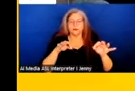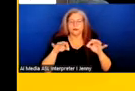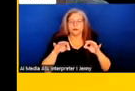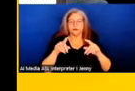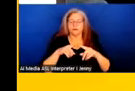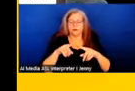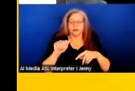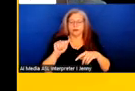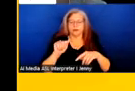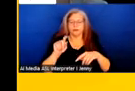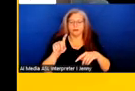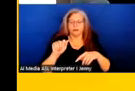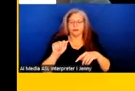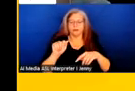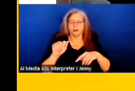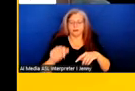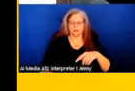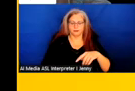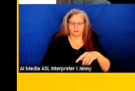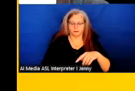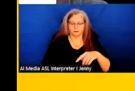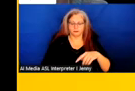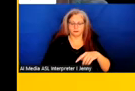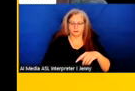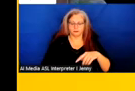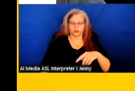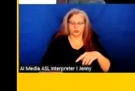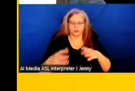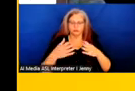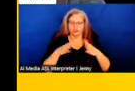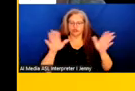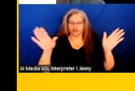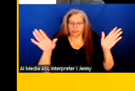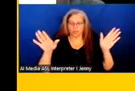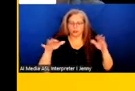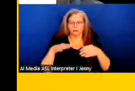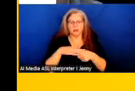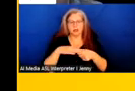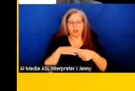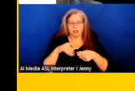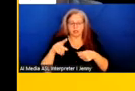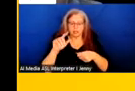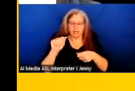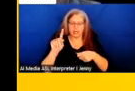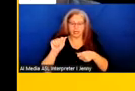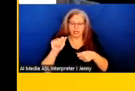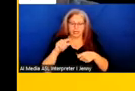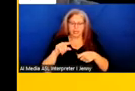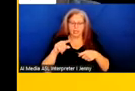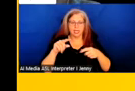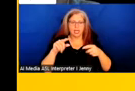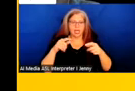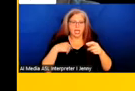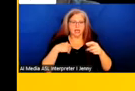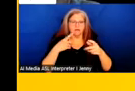the Americans with Disabilities Act or the ADA. So just very, very generally at a high level, the ADA prohibits discrimination against